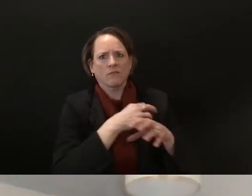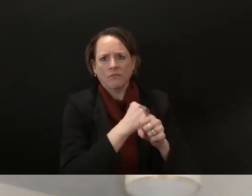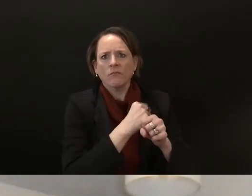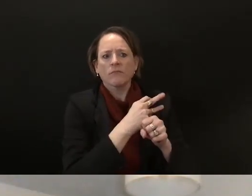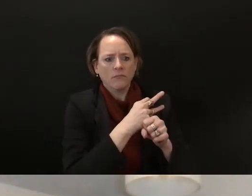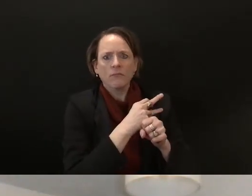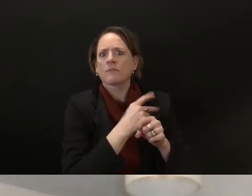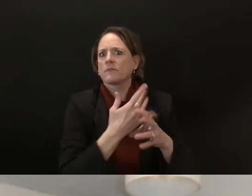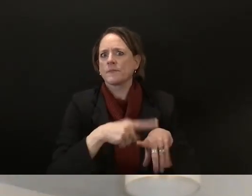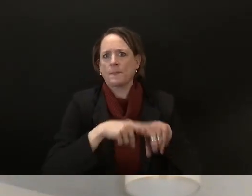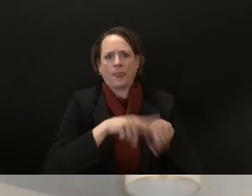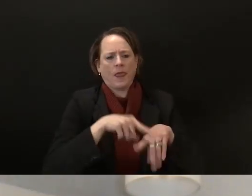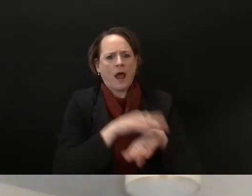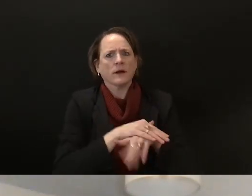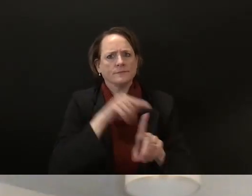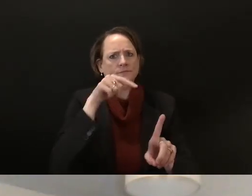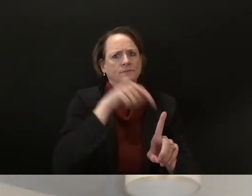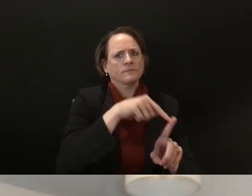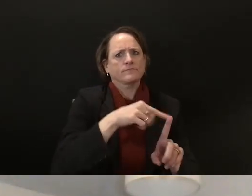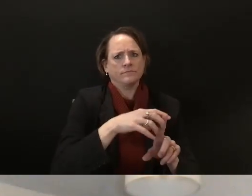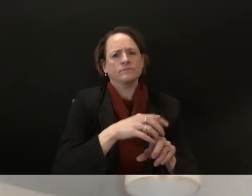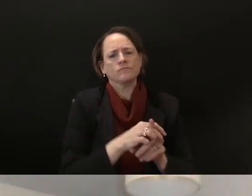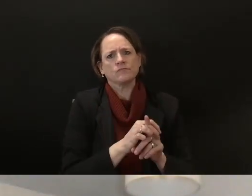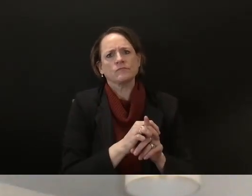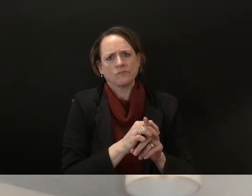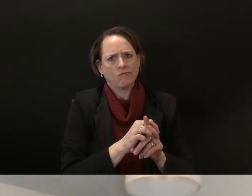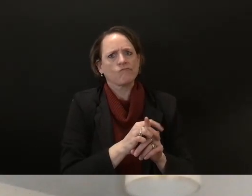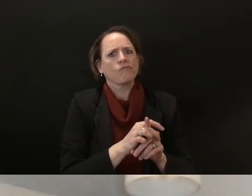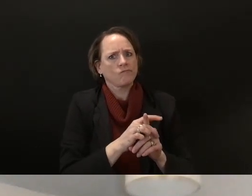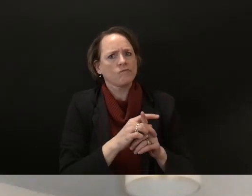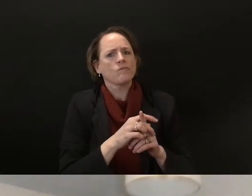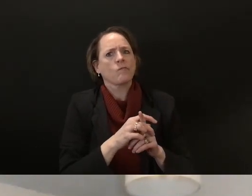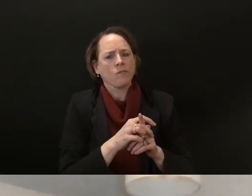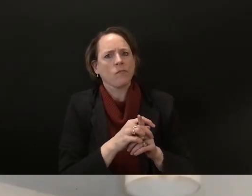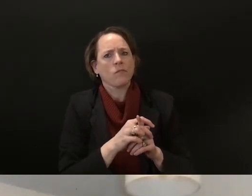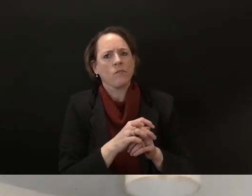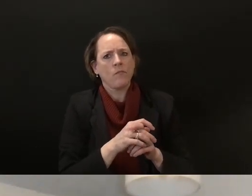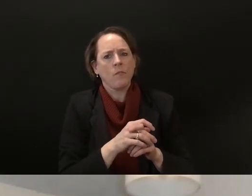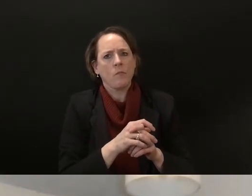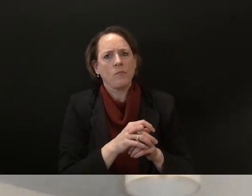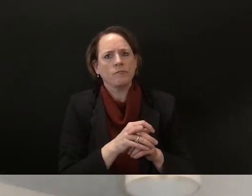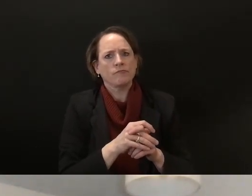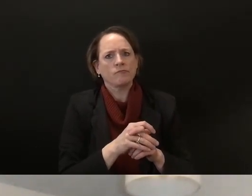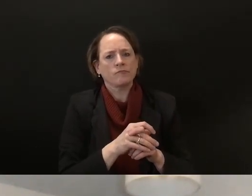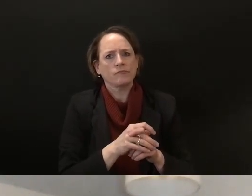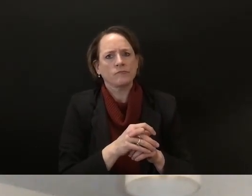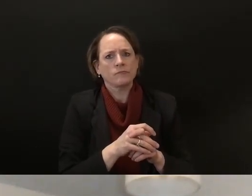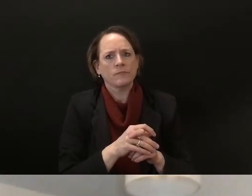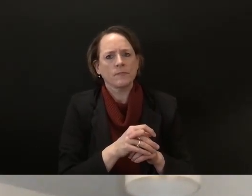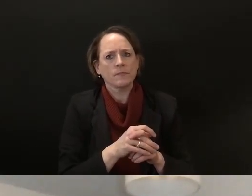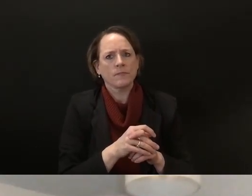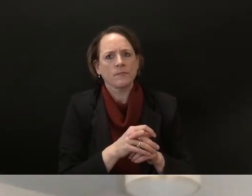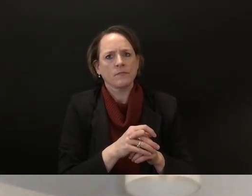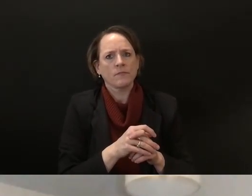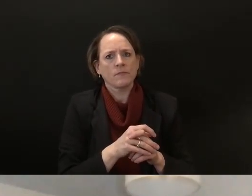ideas to make them real um if you all recall i mean there was talk of a commuter train um